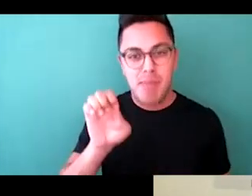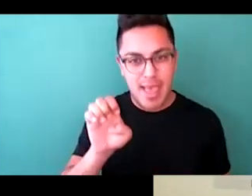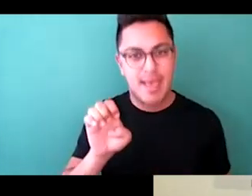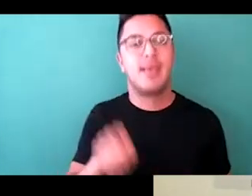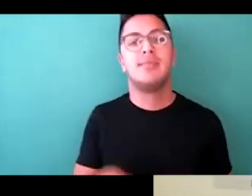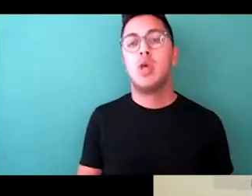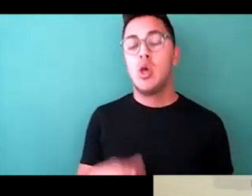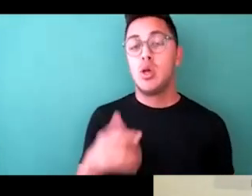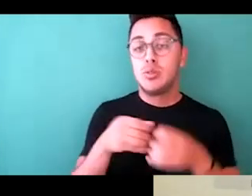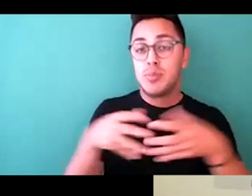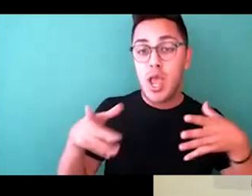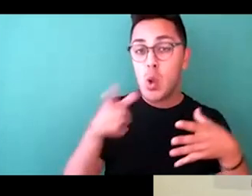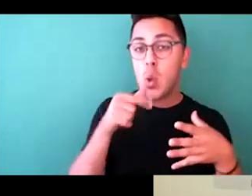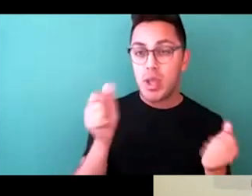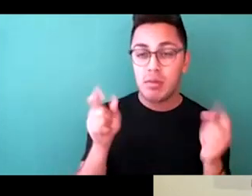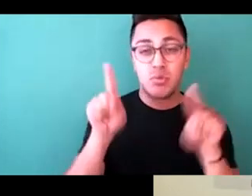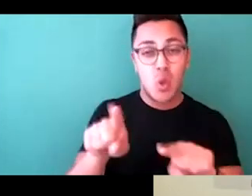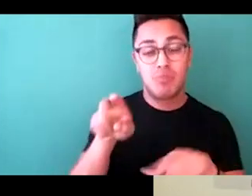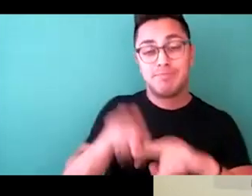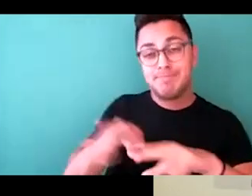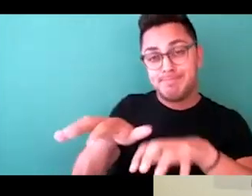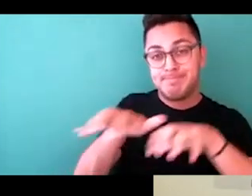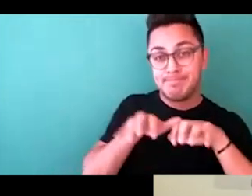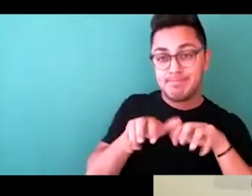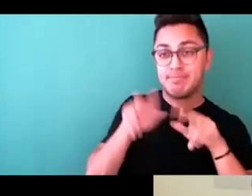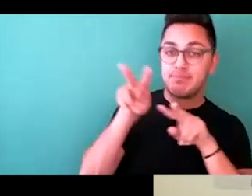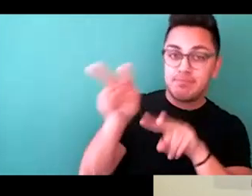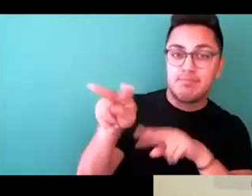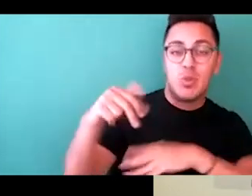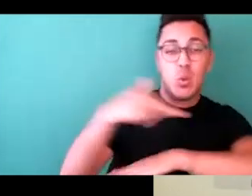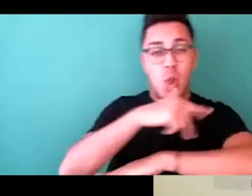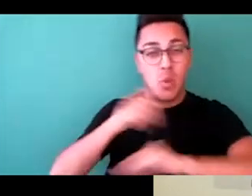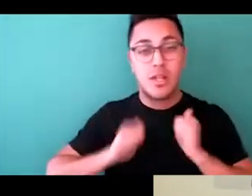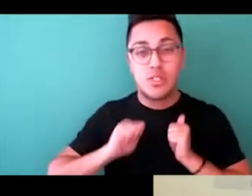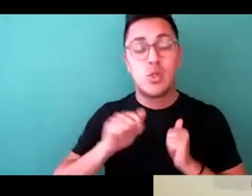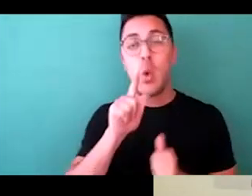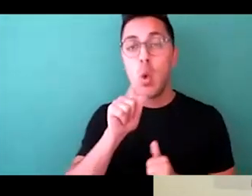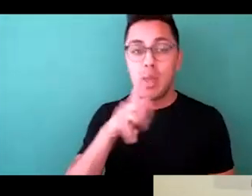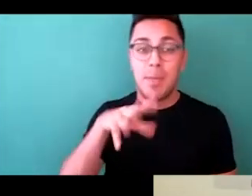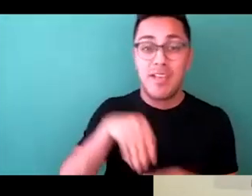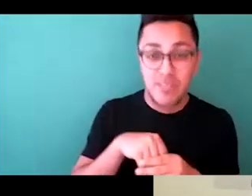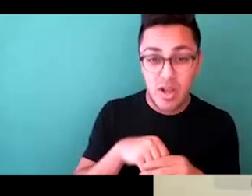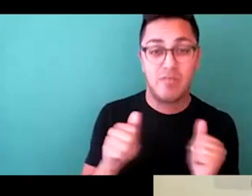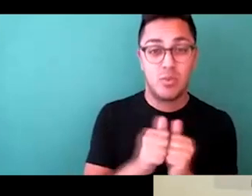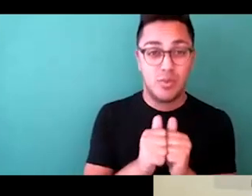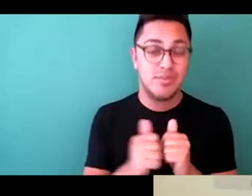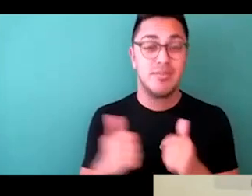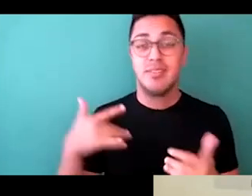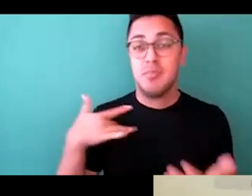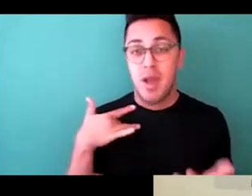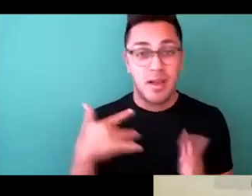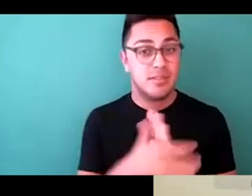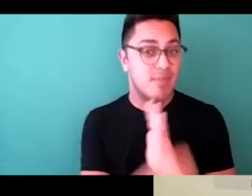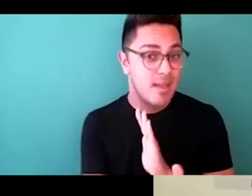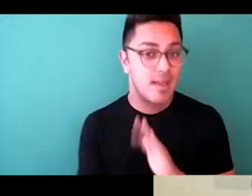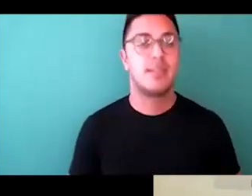presentations and your runway shows. Who can be in them as well? Who are your consumers? We can do this